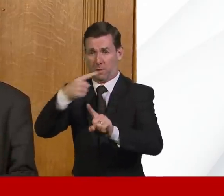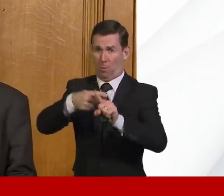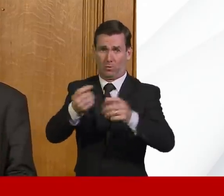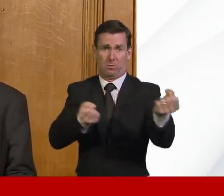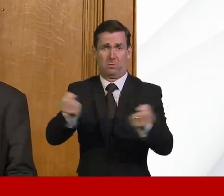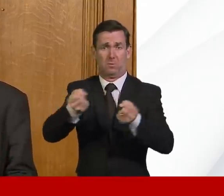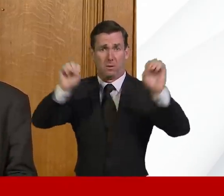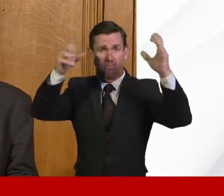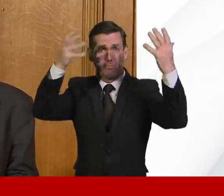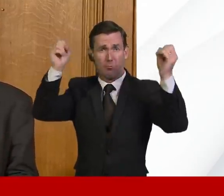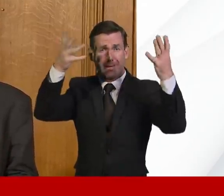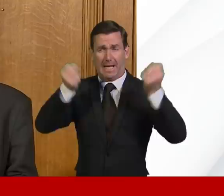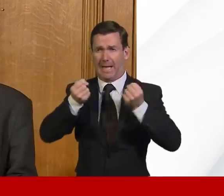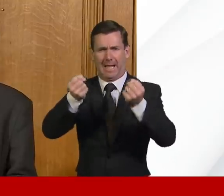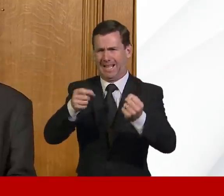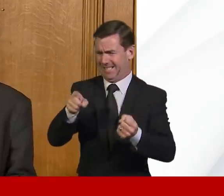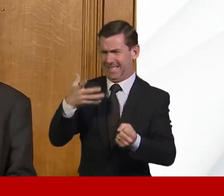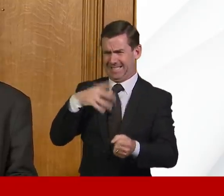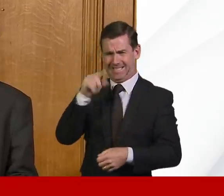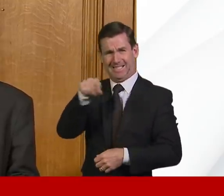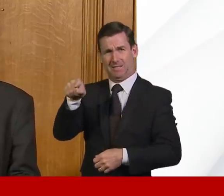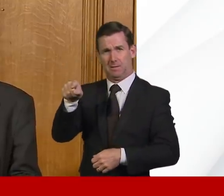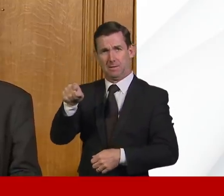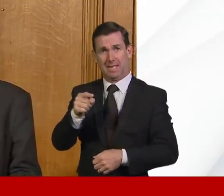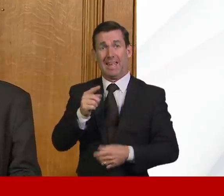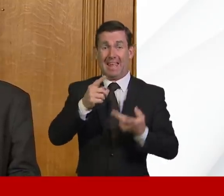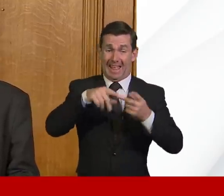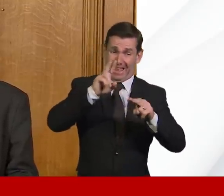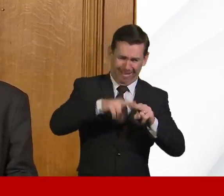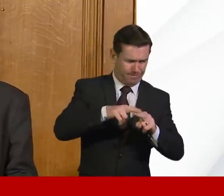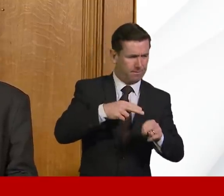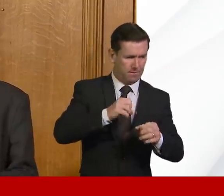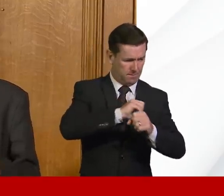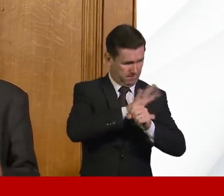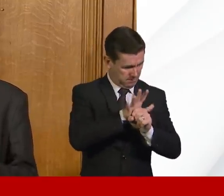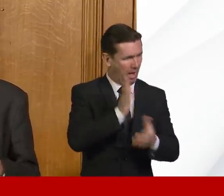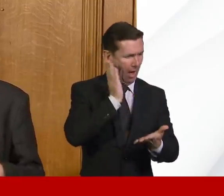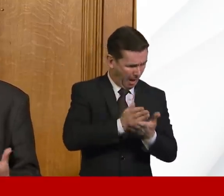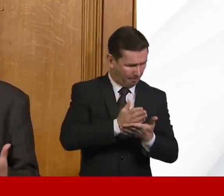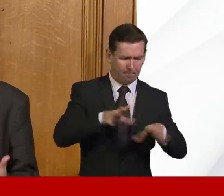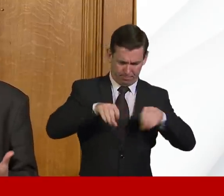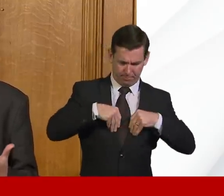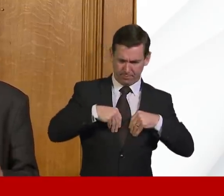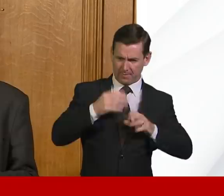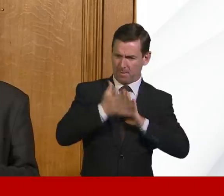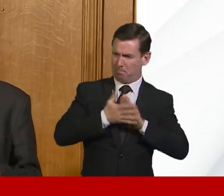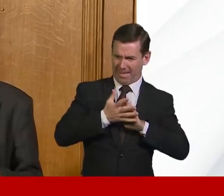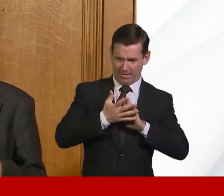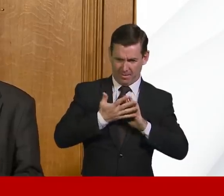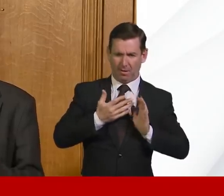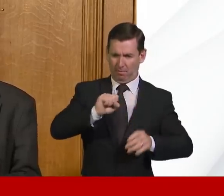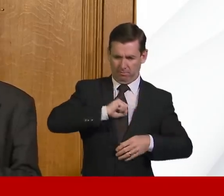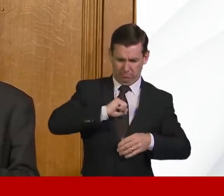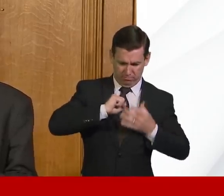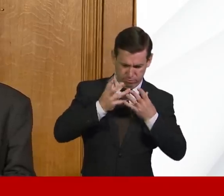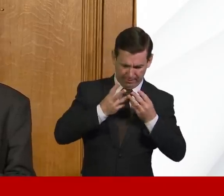that we will be focusing on first. And secondly, because if they are positive, when they do come back, they can be confident they will have some immunity. And that